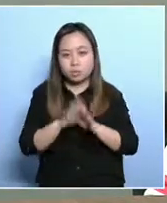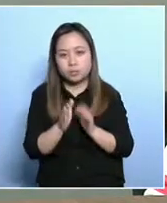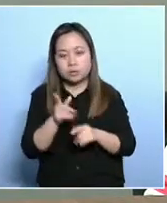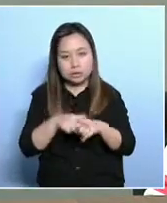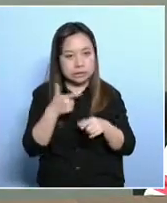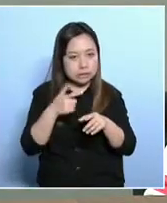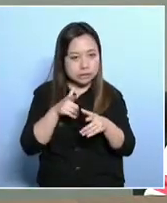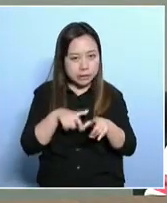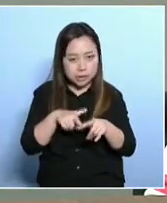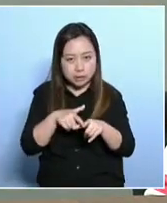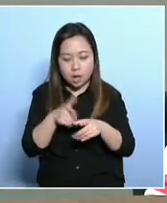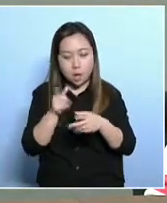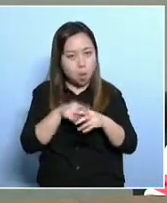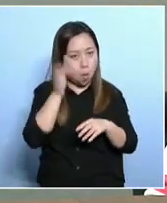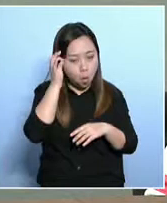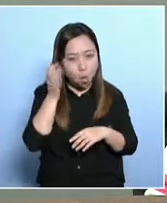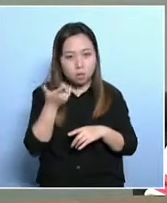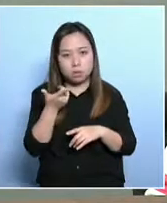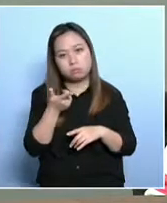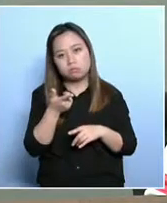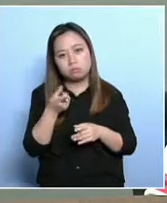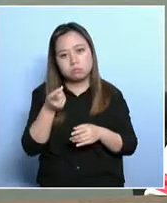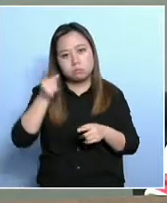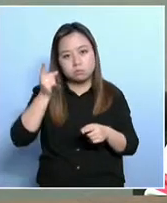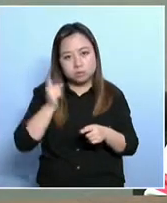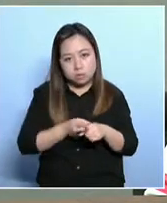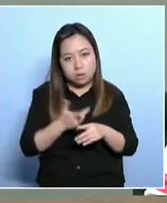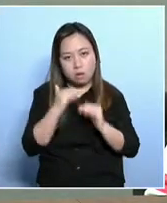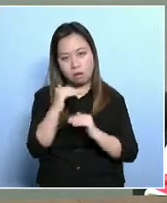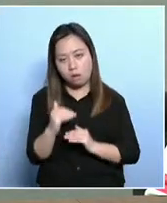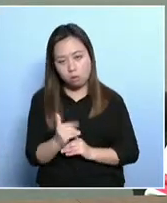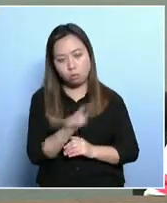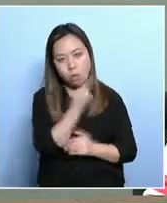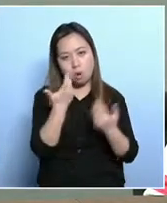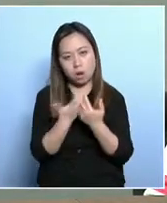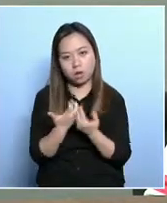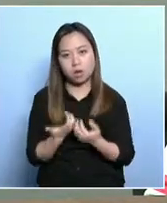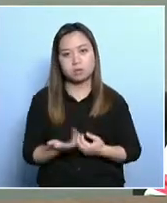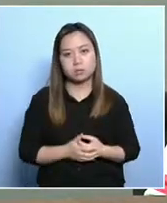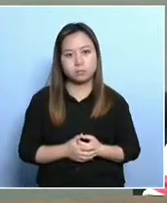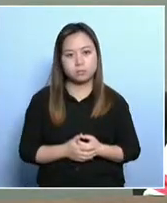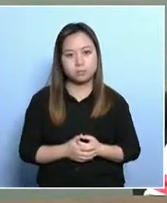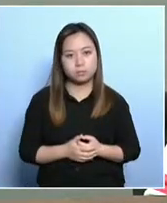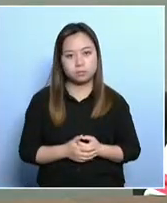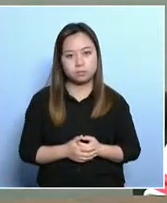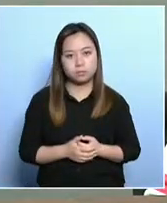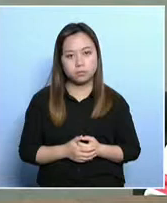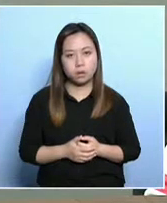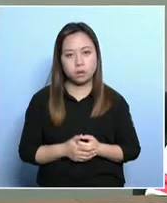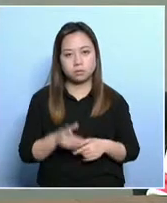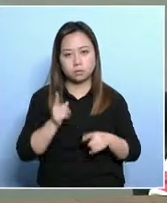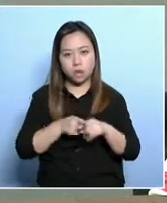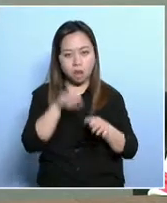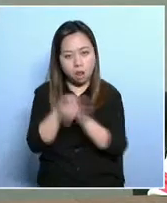have to scringe to survive. So the measurement